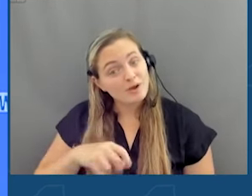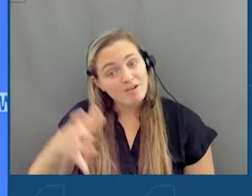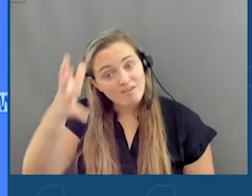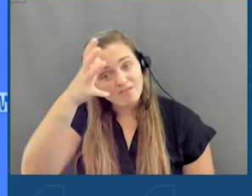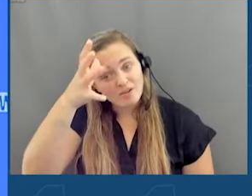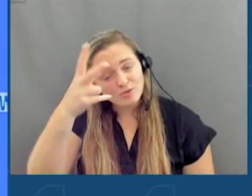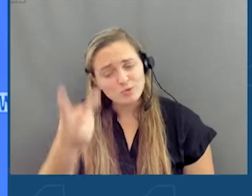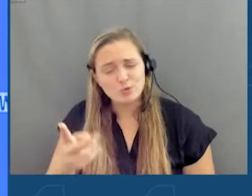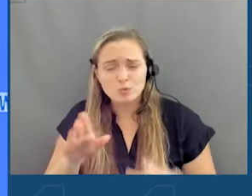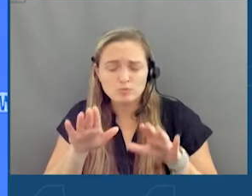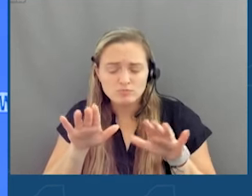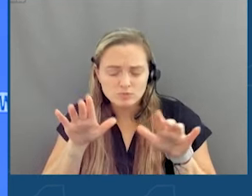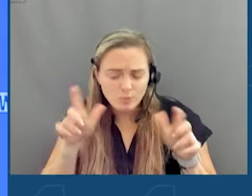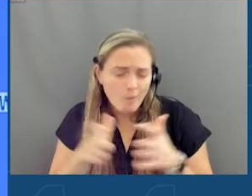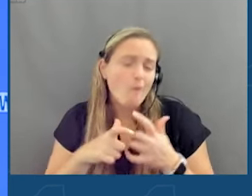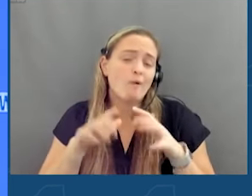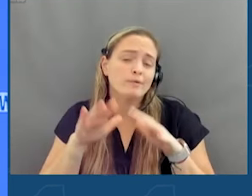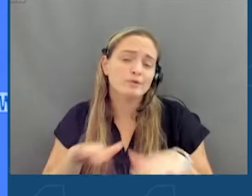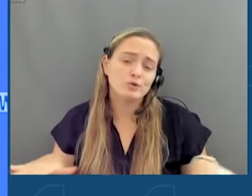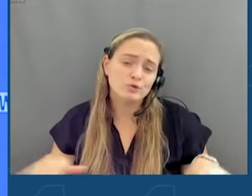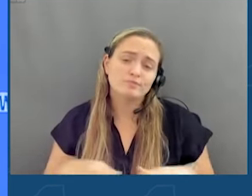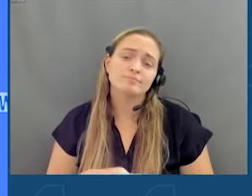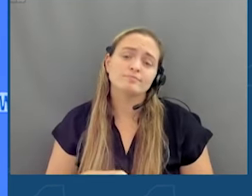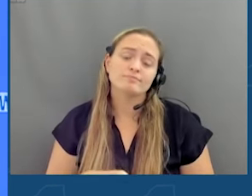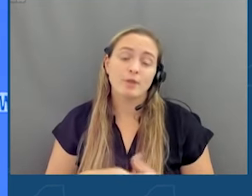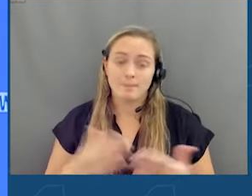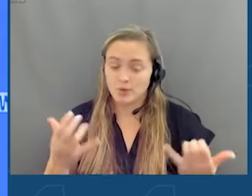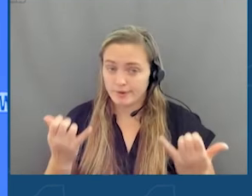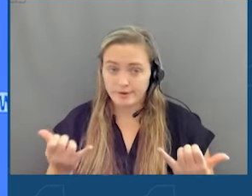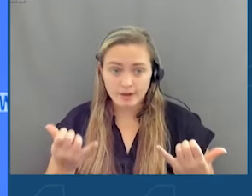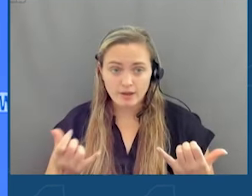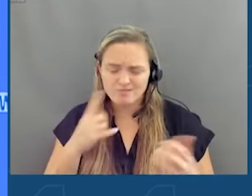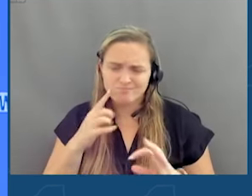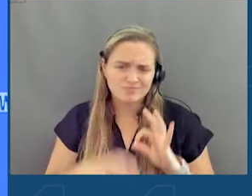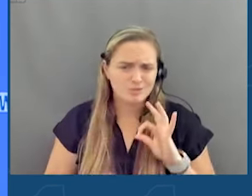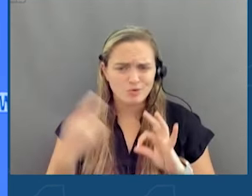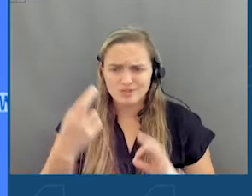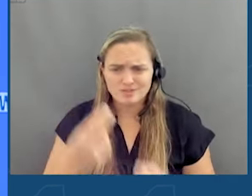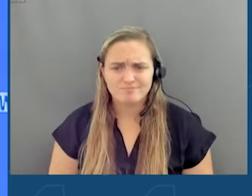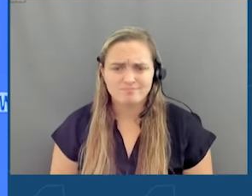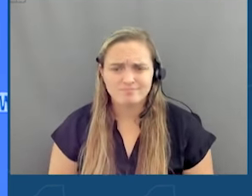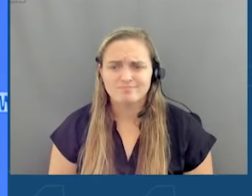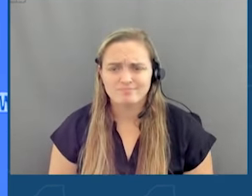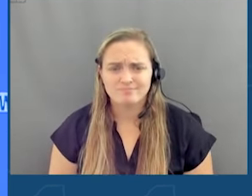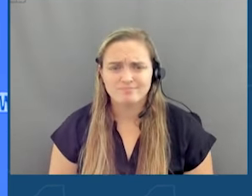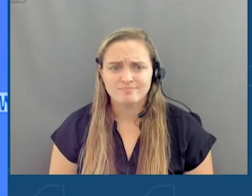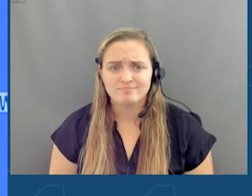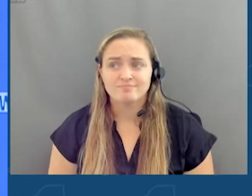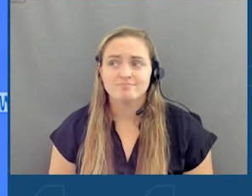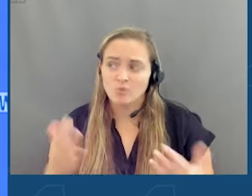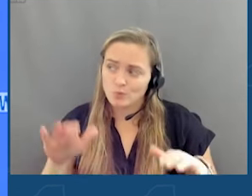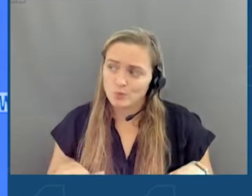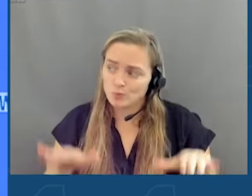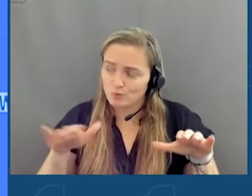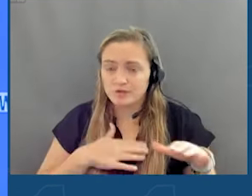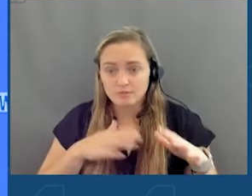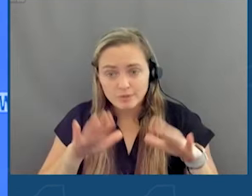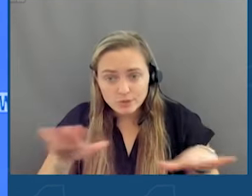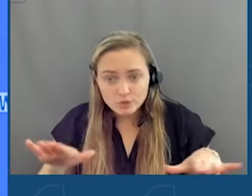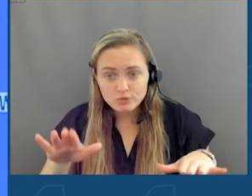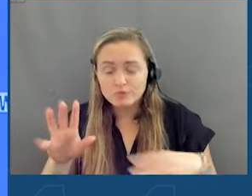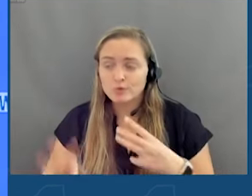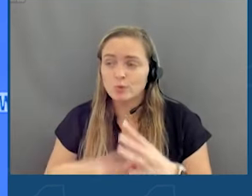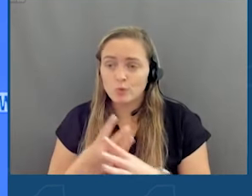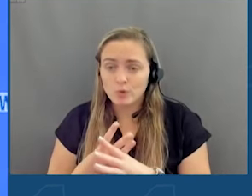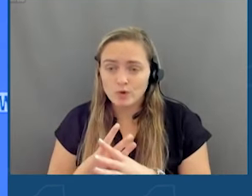small children. I'm standing up here today for a very simple reason. I want to raise my children in a world where